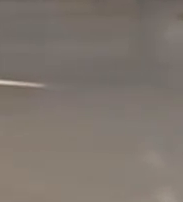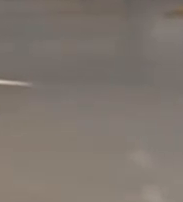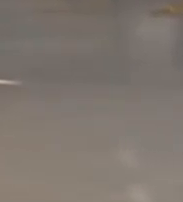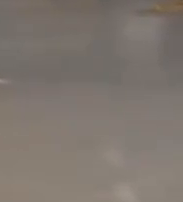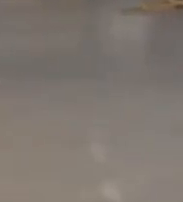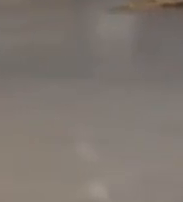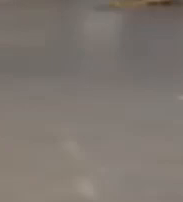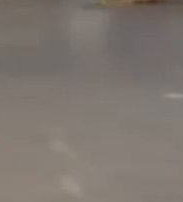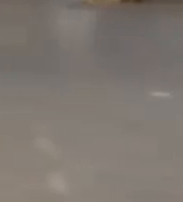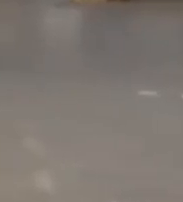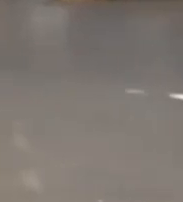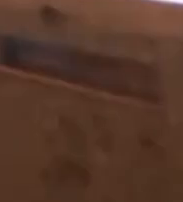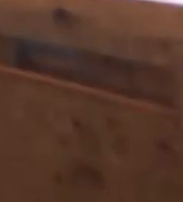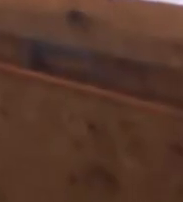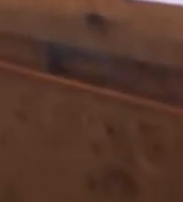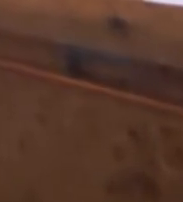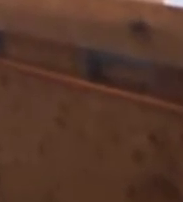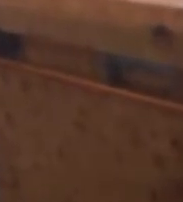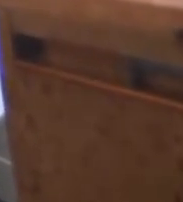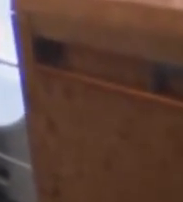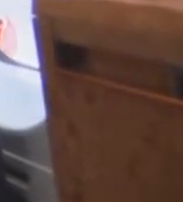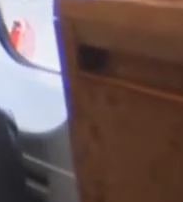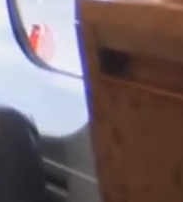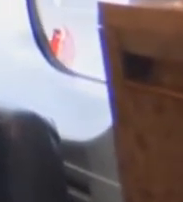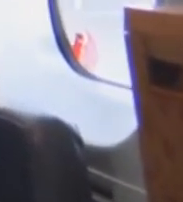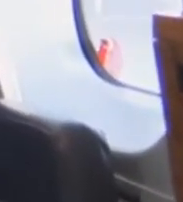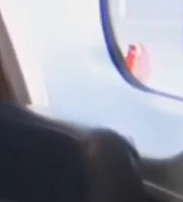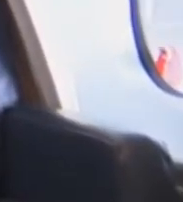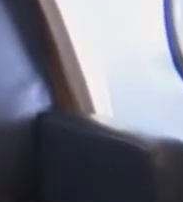Looks like another helicopter.